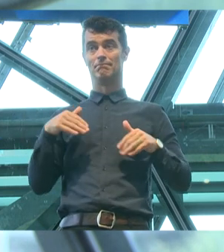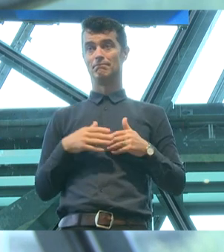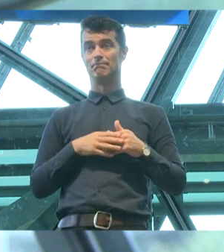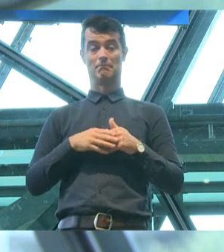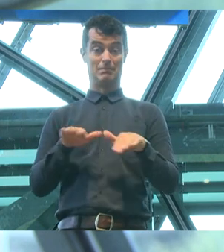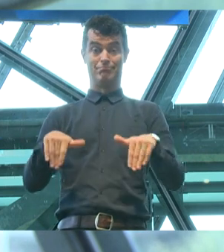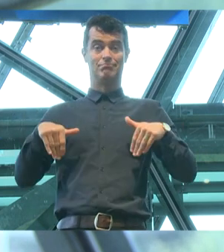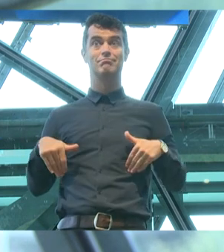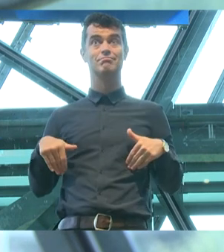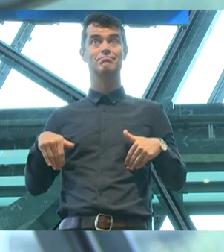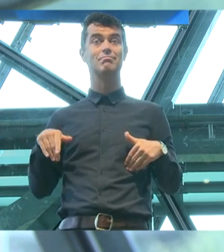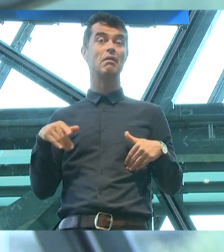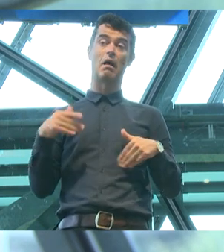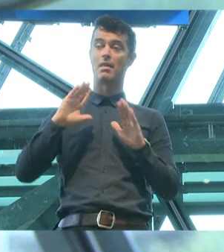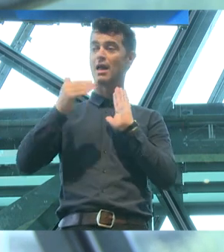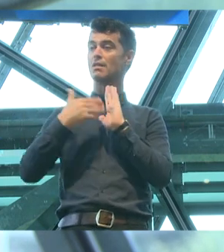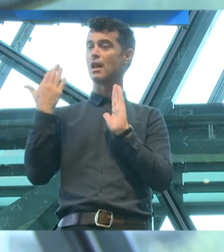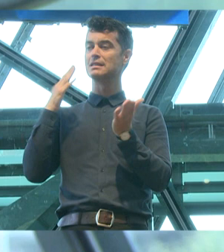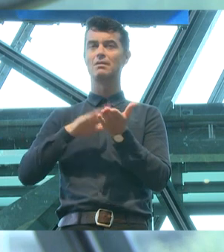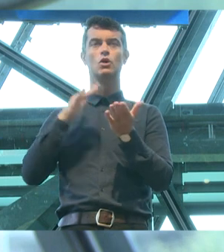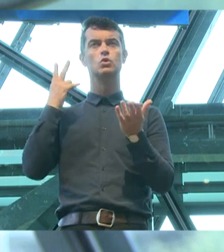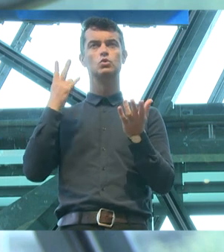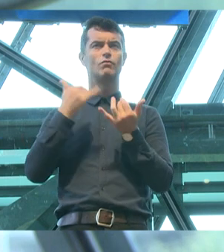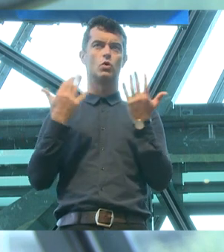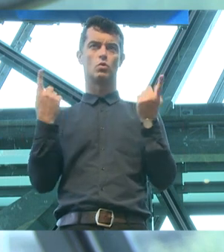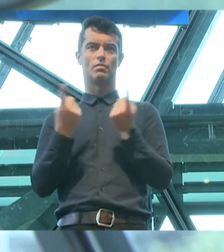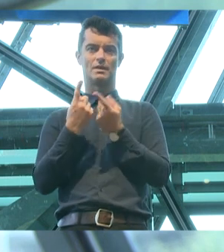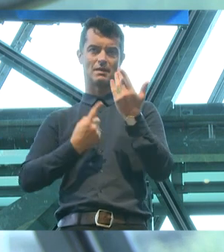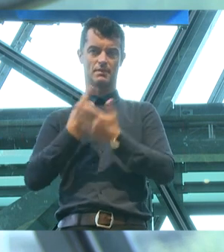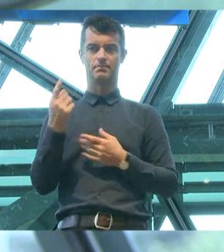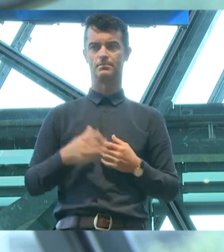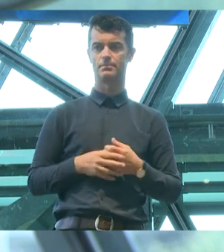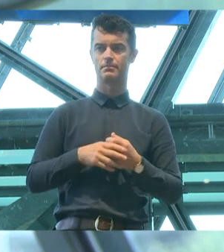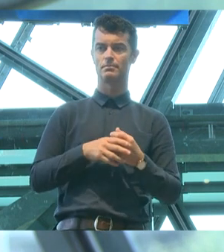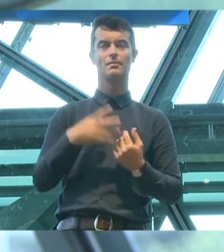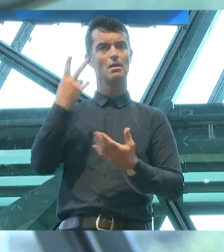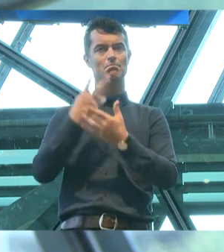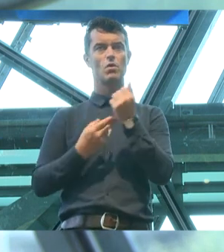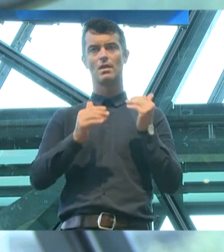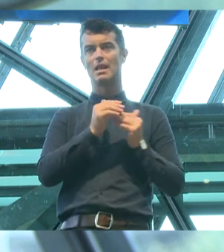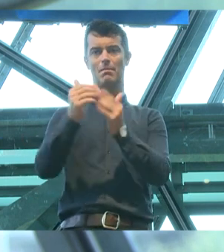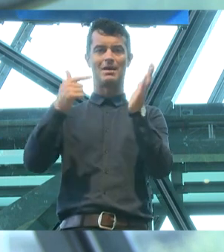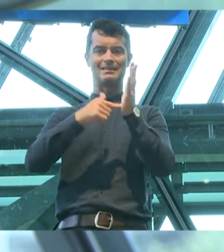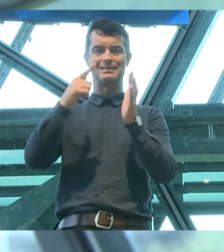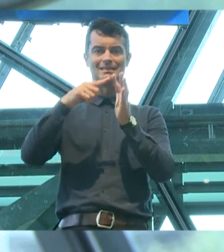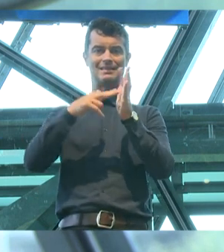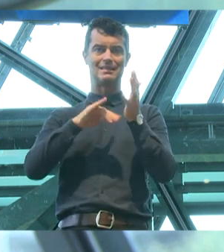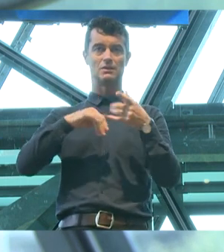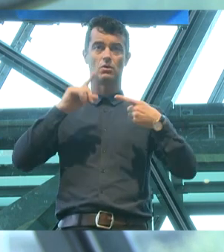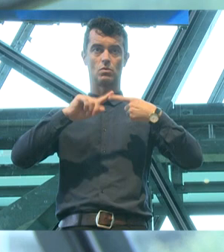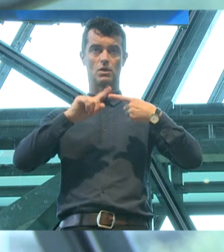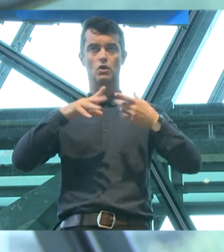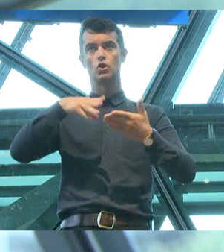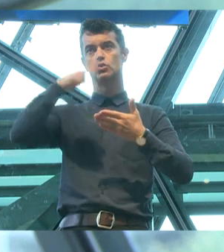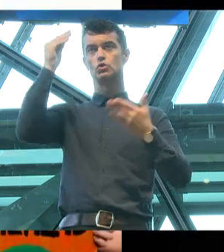At the end of last month, two very cool things happened, both of them led by teens. One of them was the